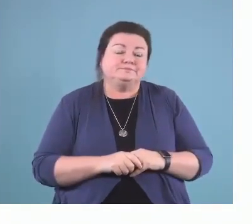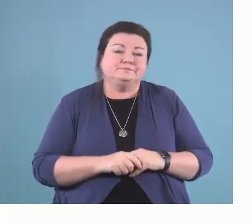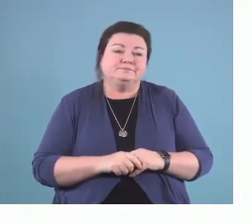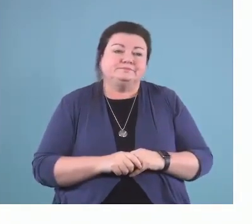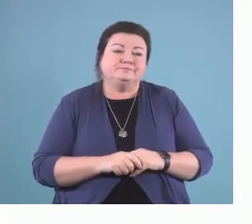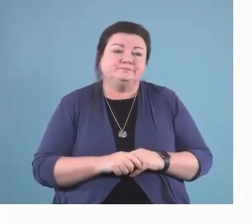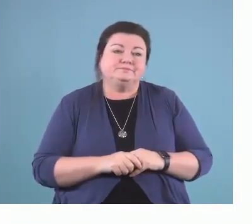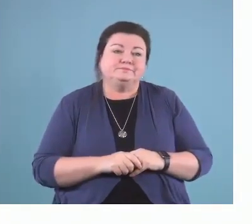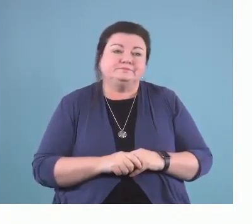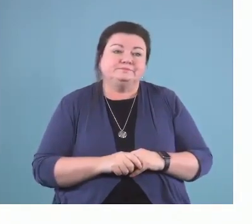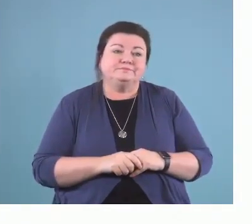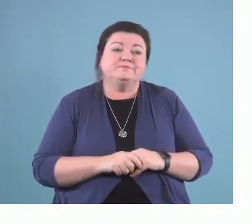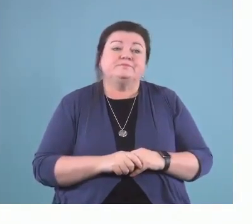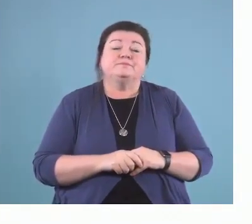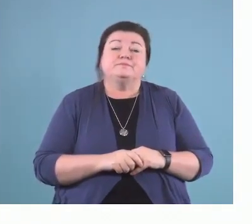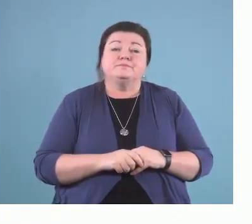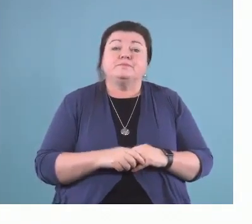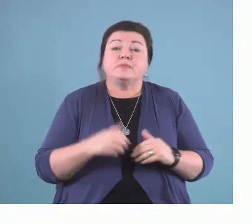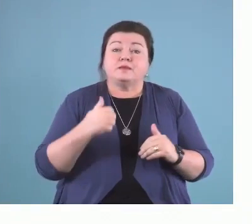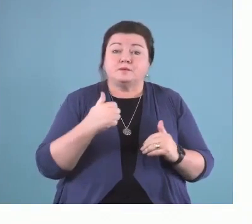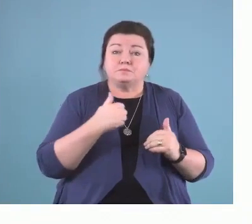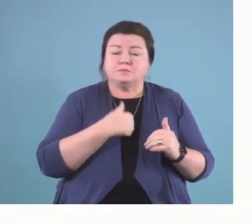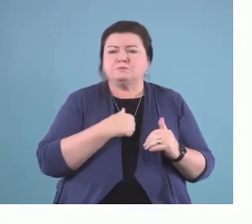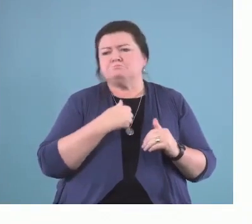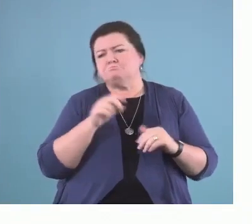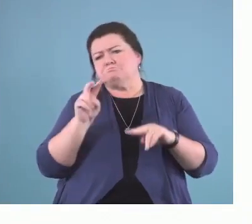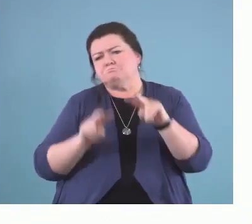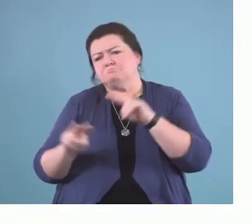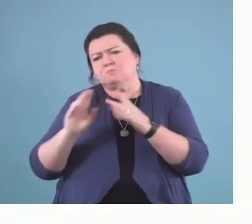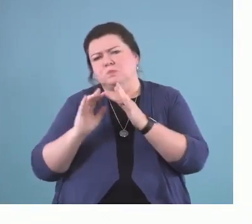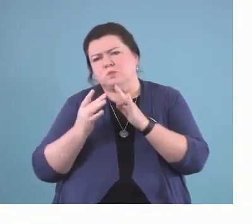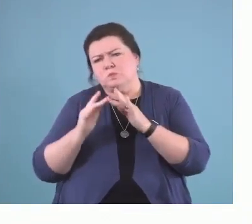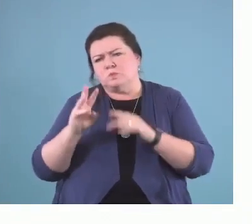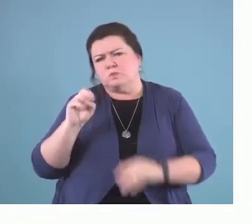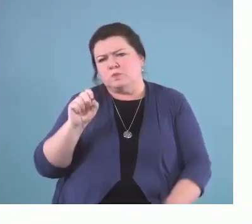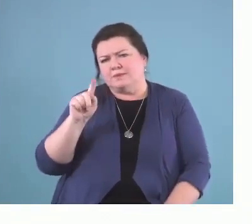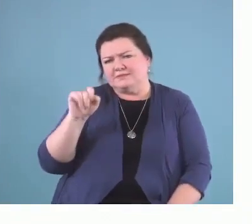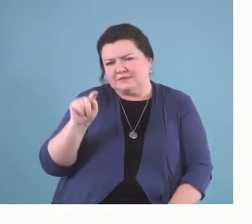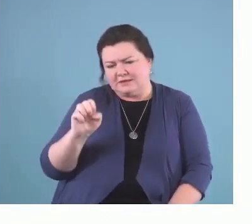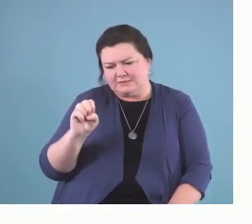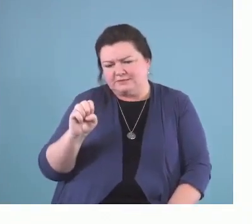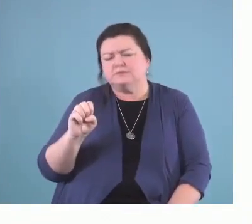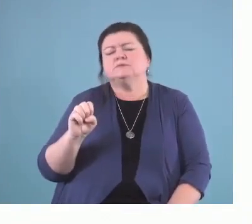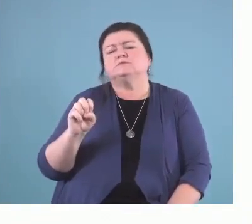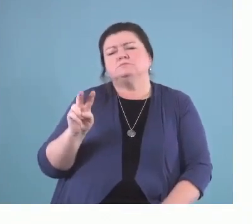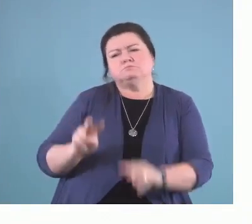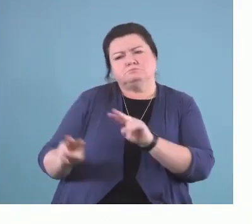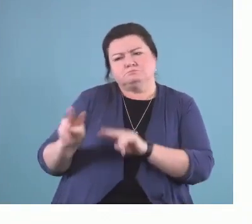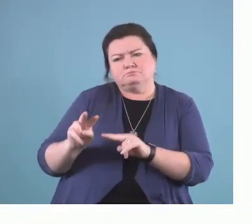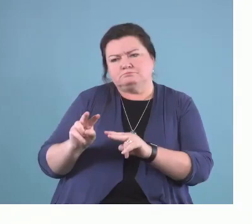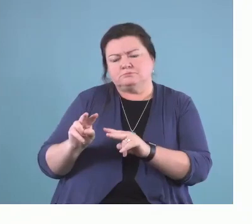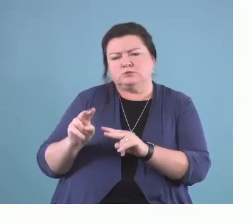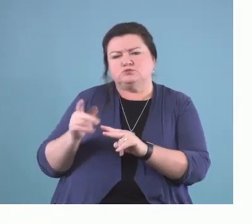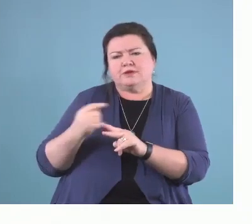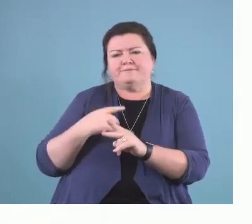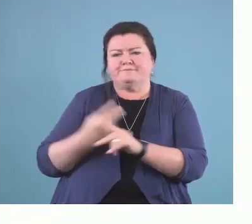So I looked at your website and I came up with some desired outcomes based on that. So